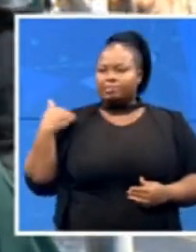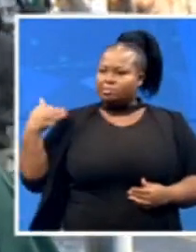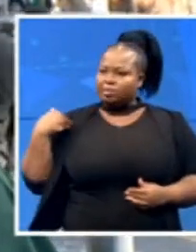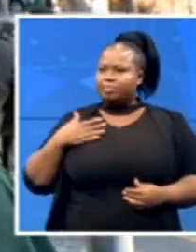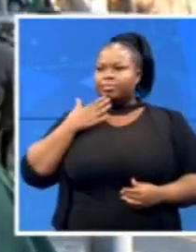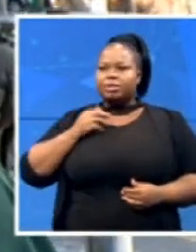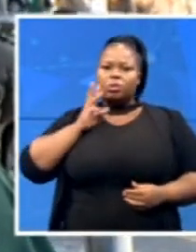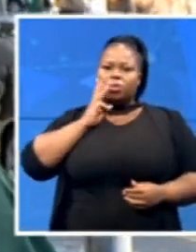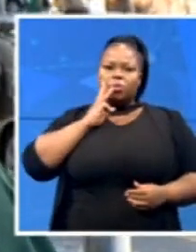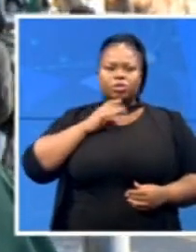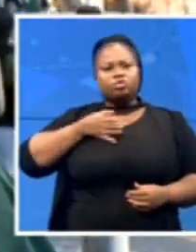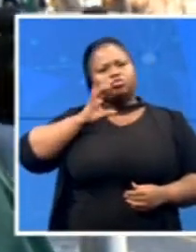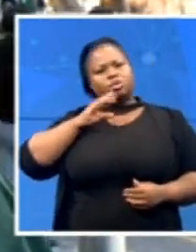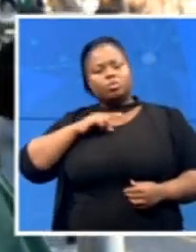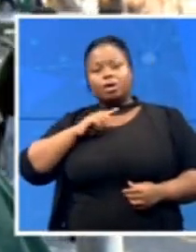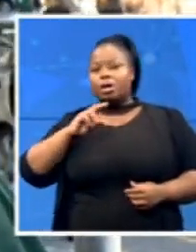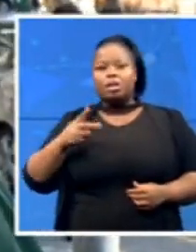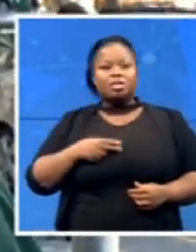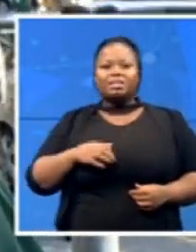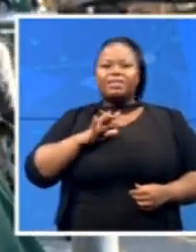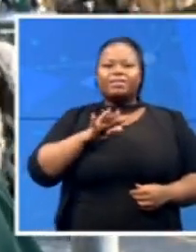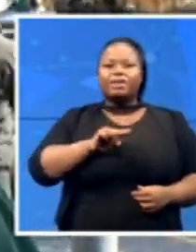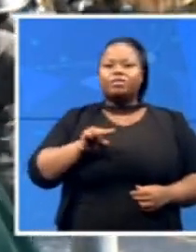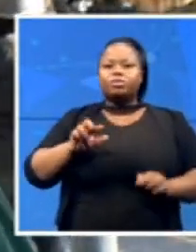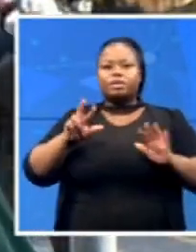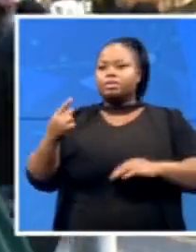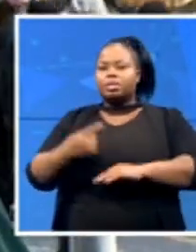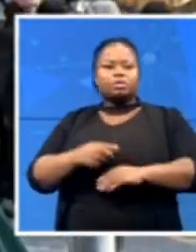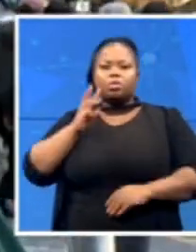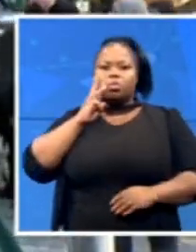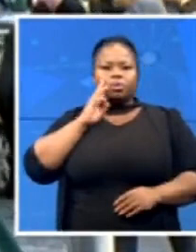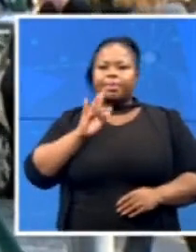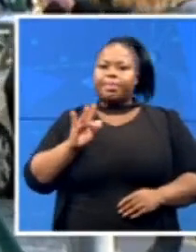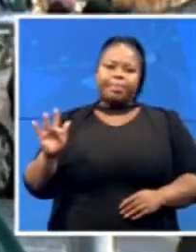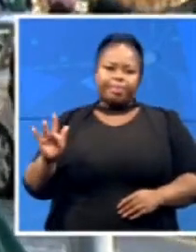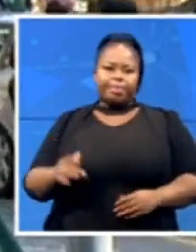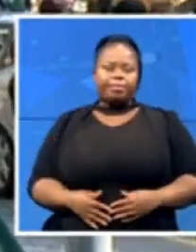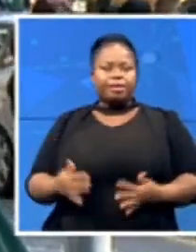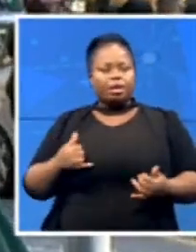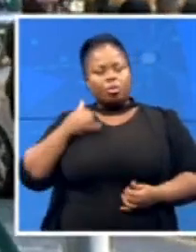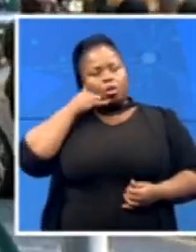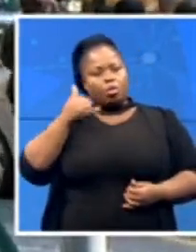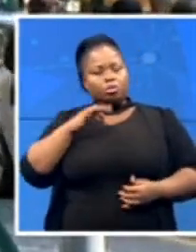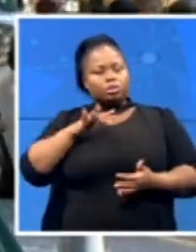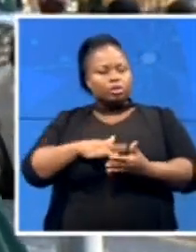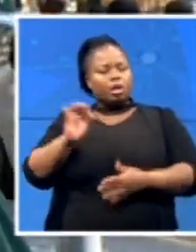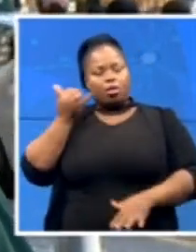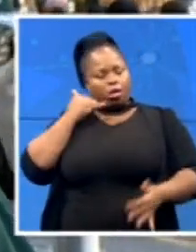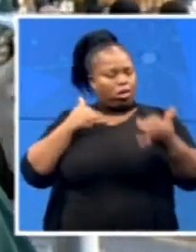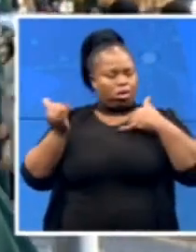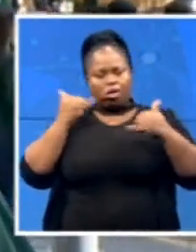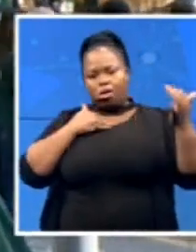been without water to five to eight days. Our call center was inundated with calls. People were asking how can we get involved.